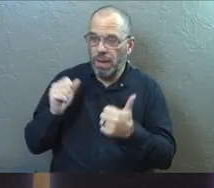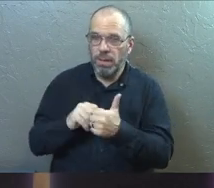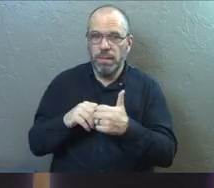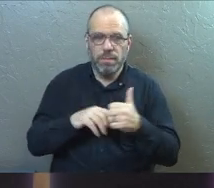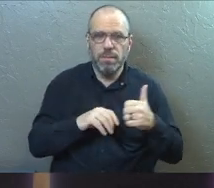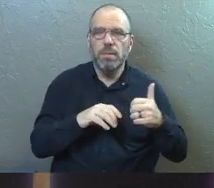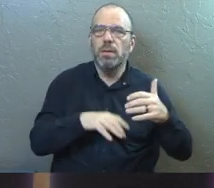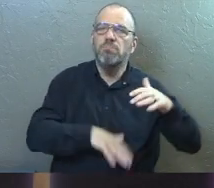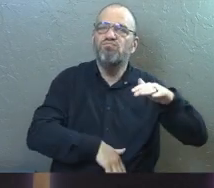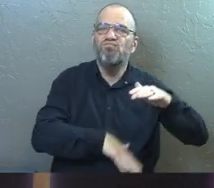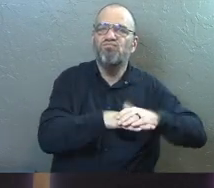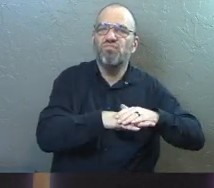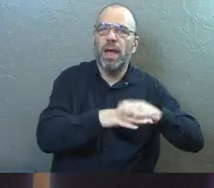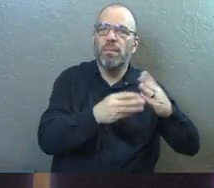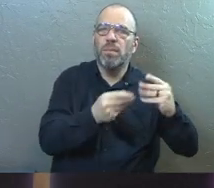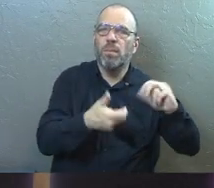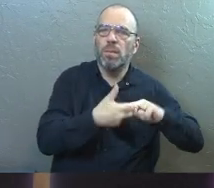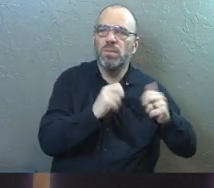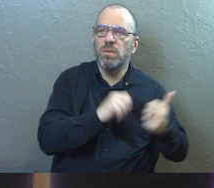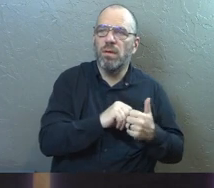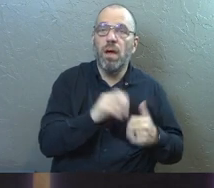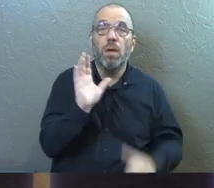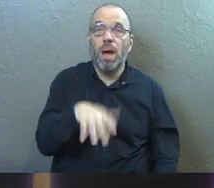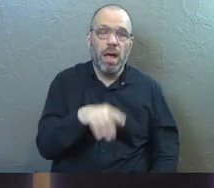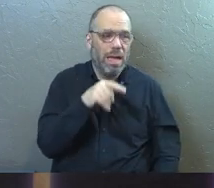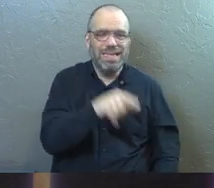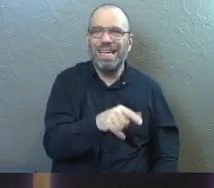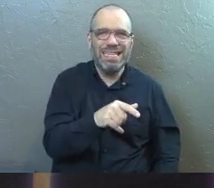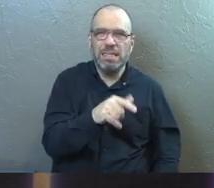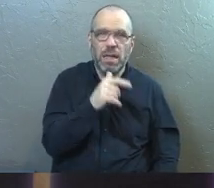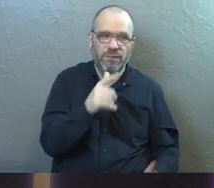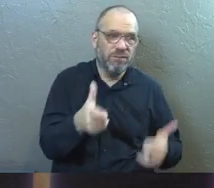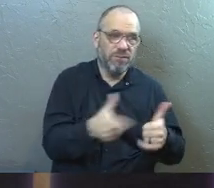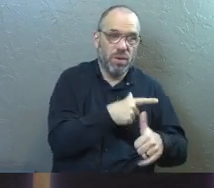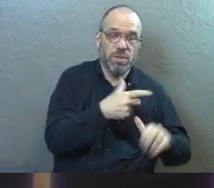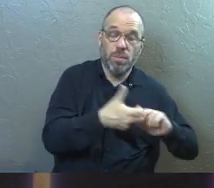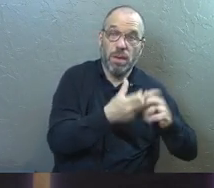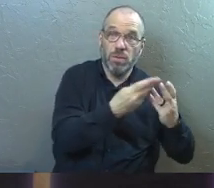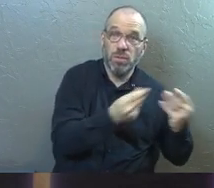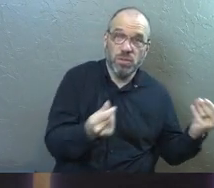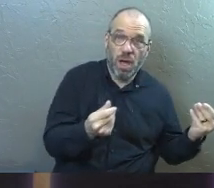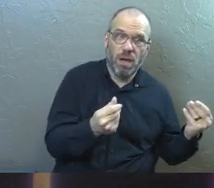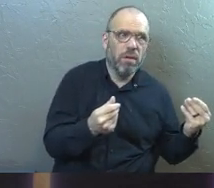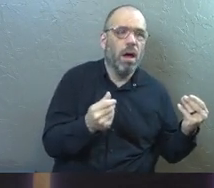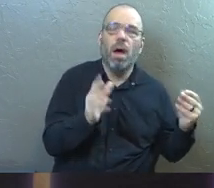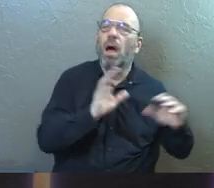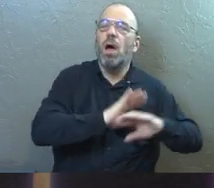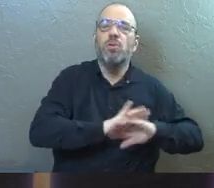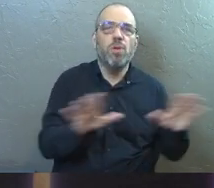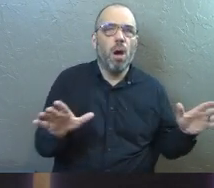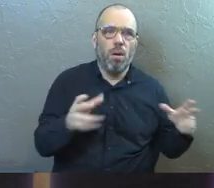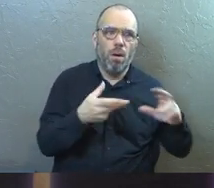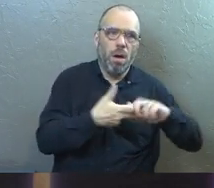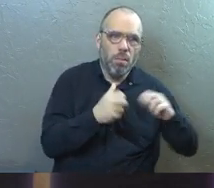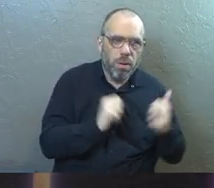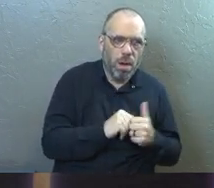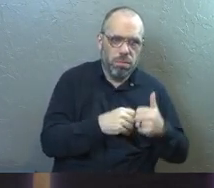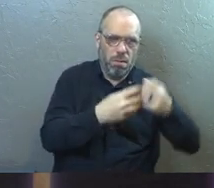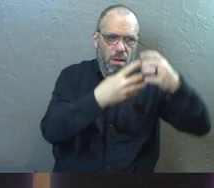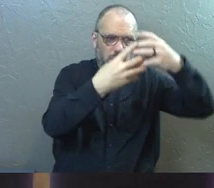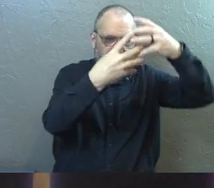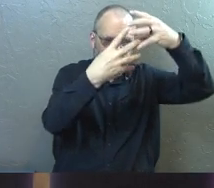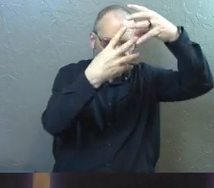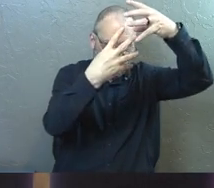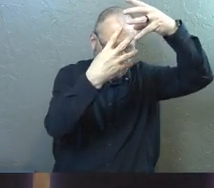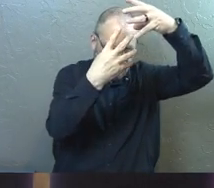solving. Right? Because this would not have been the first problem to solve. The number of problems would have gone on and on